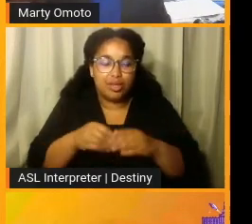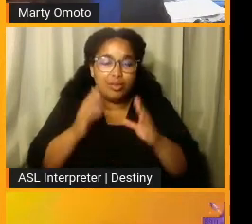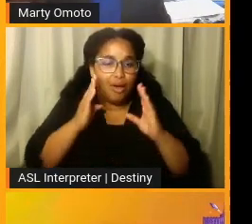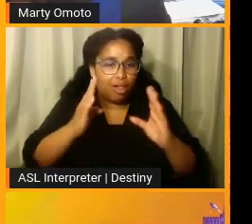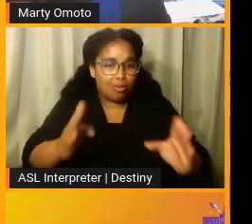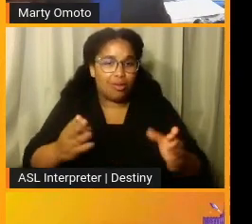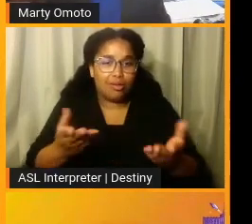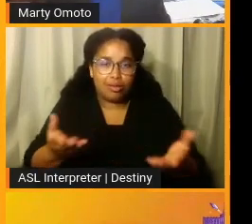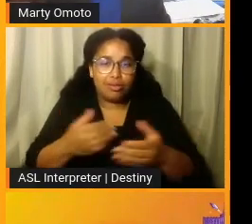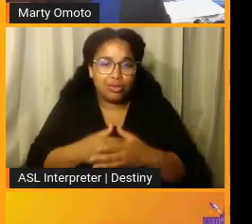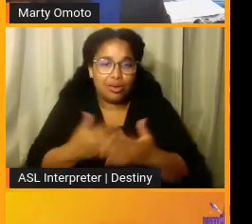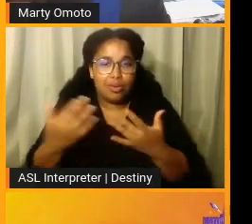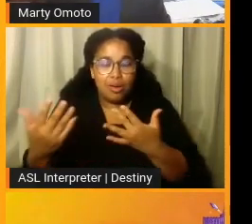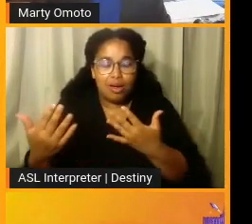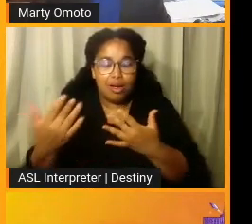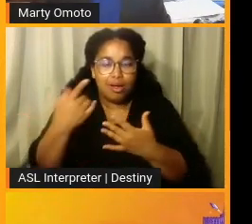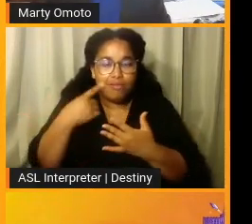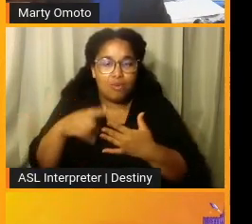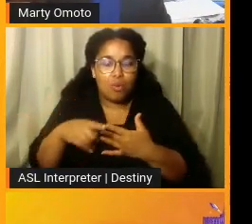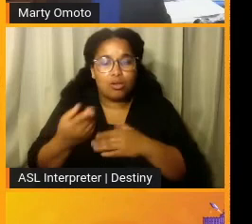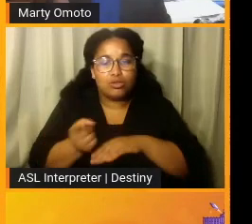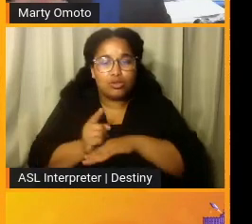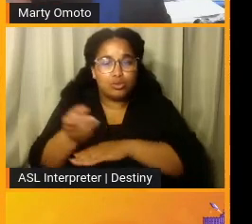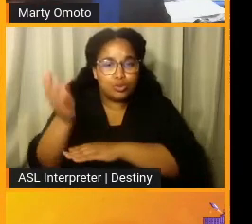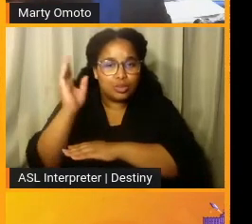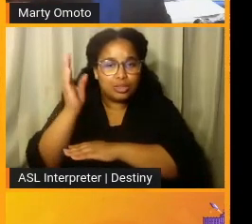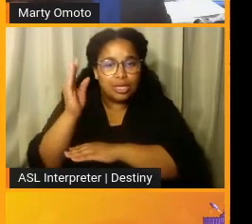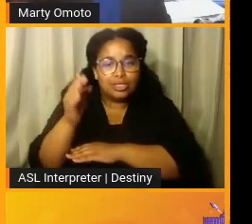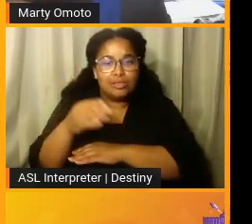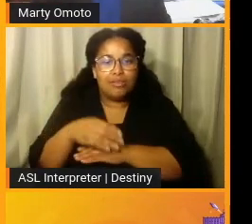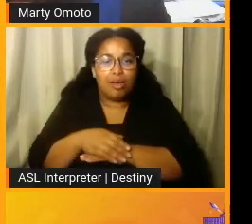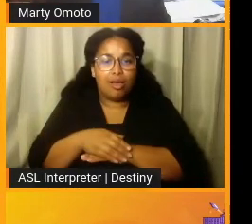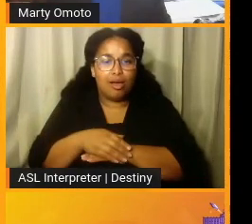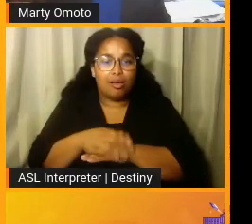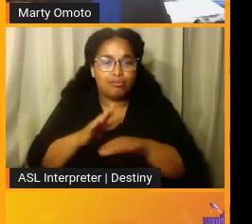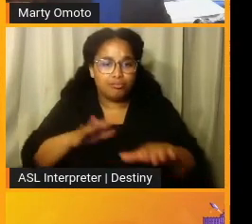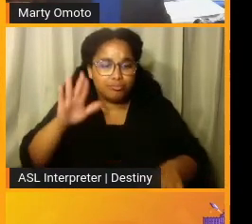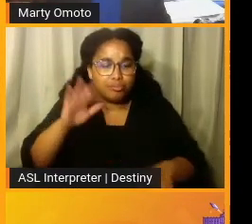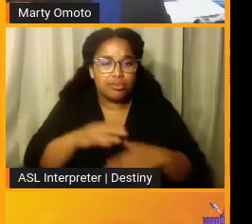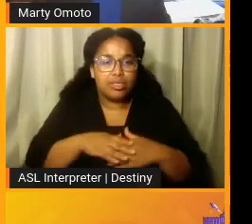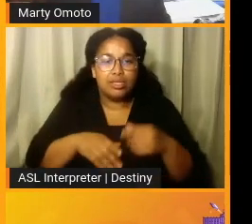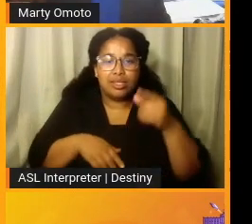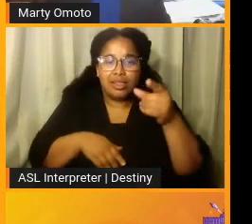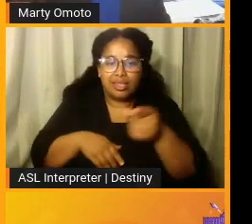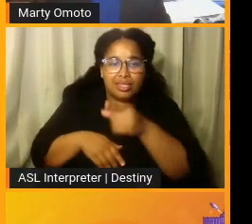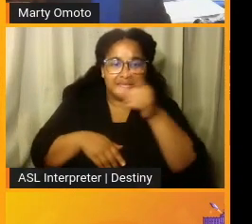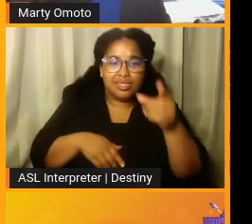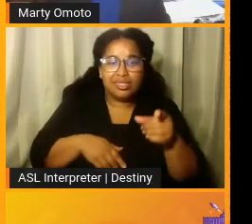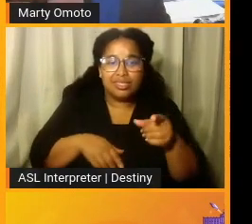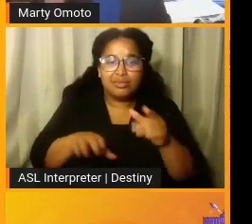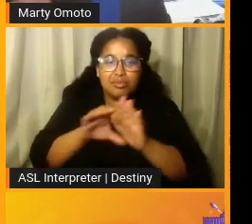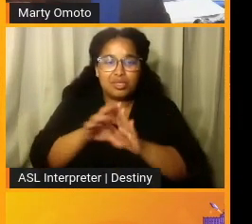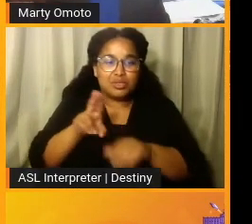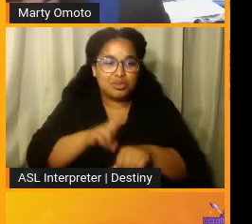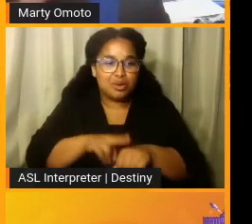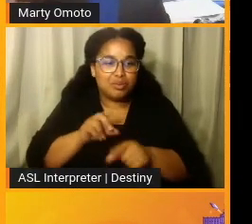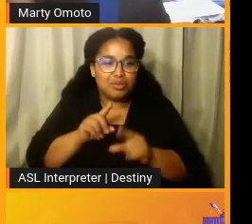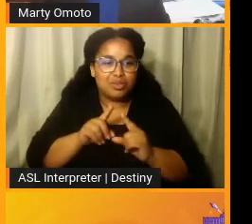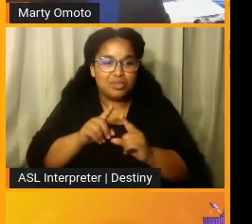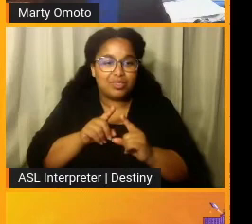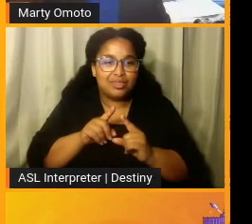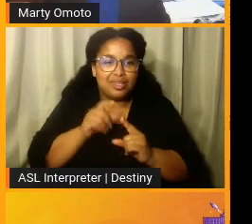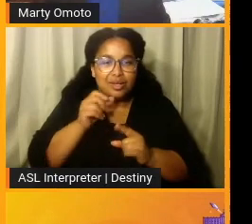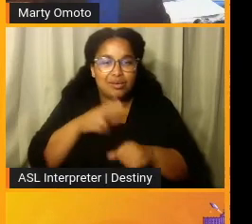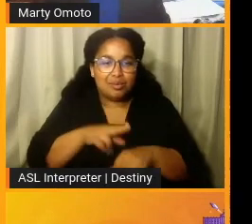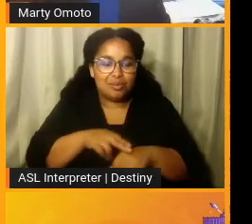there waiting for, to testify. You know, Teresa, these pictures look pretty normal to you. I mean, not normal, but